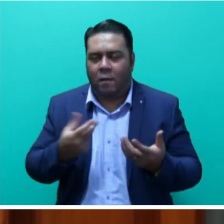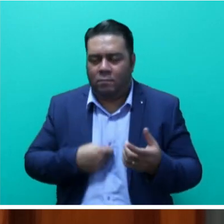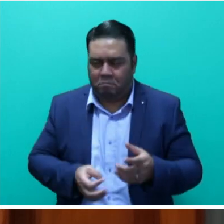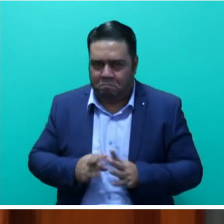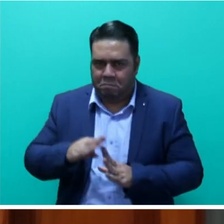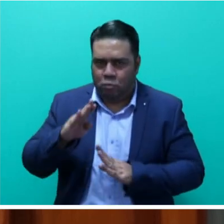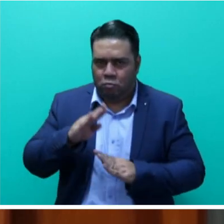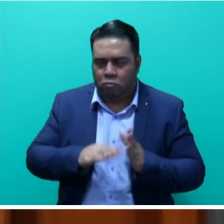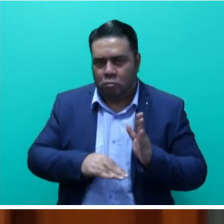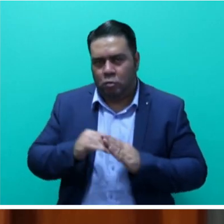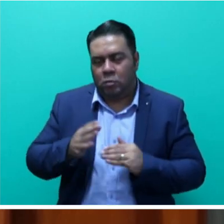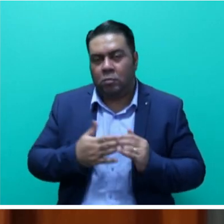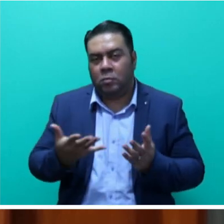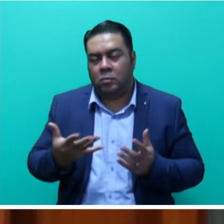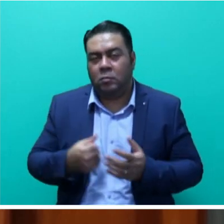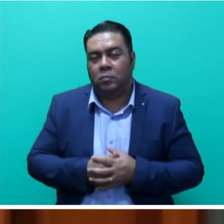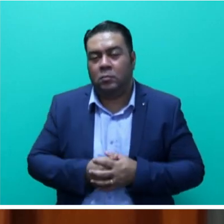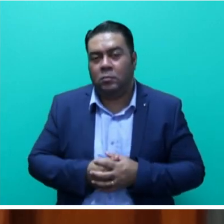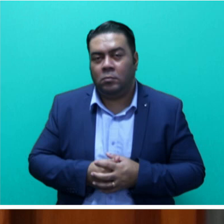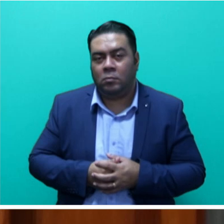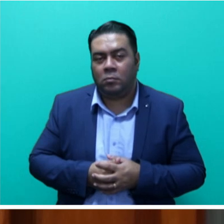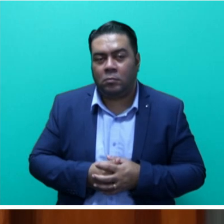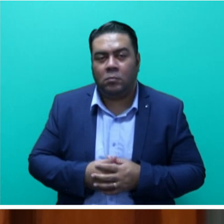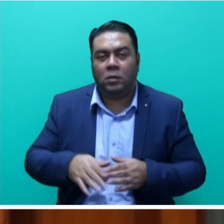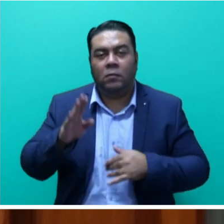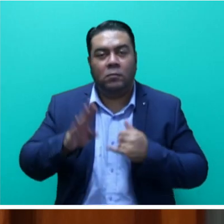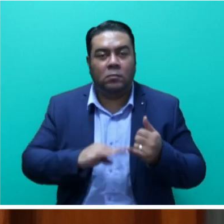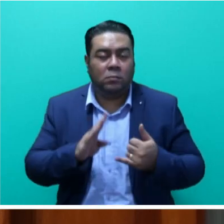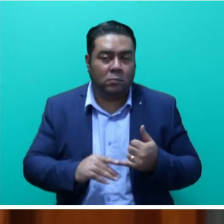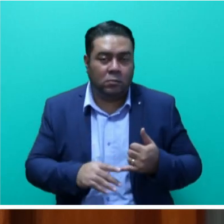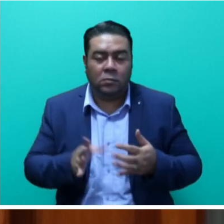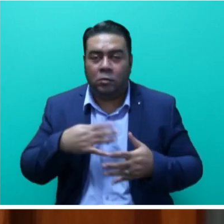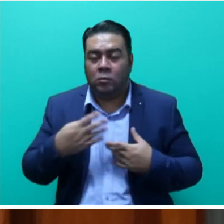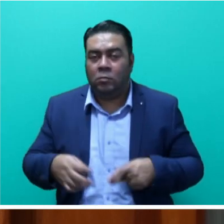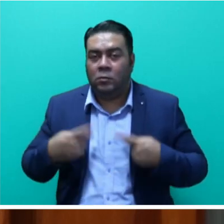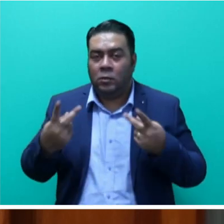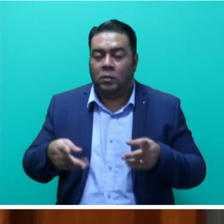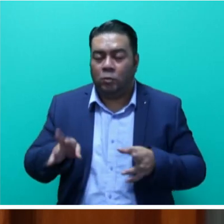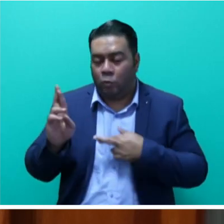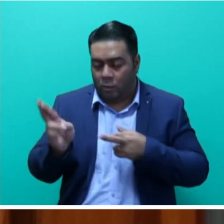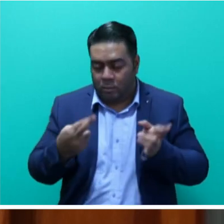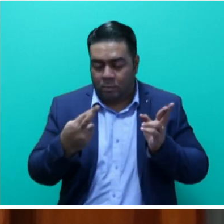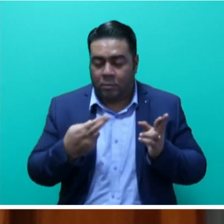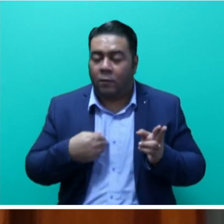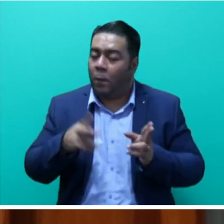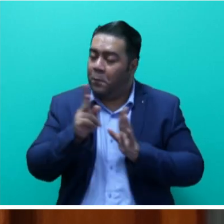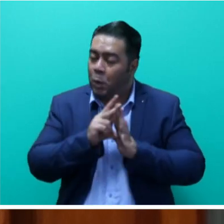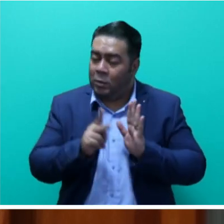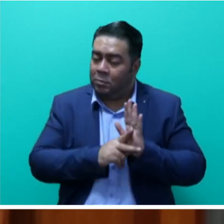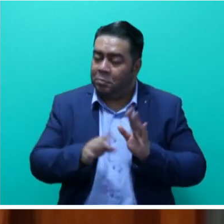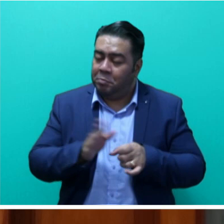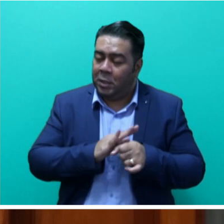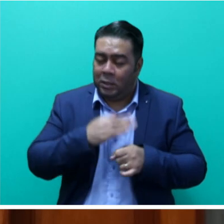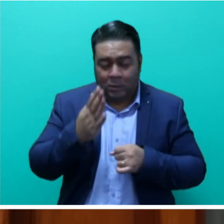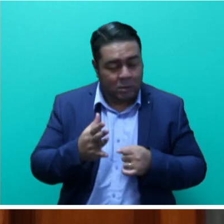and propose strategies to overcome them. And finally, to provide recommendations to policymakers and cooperative stakeholders,